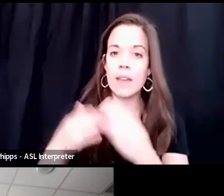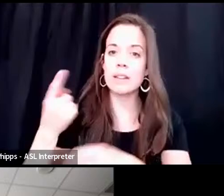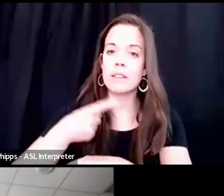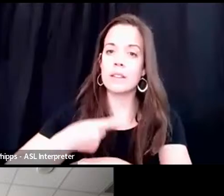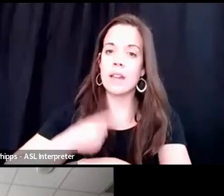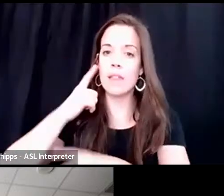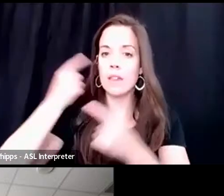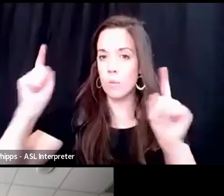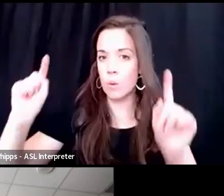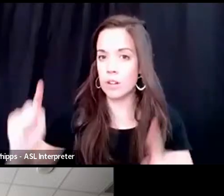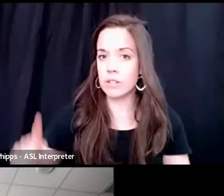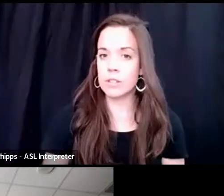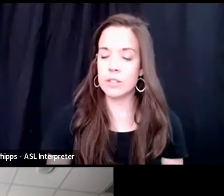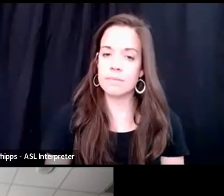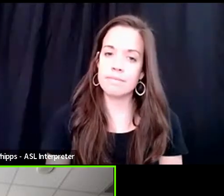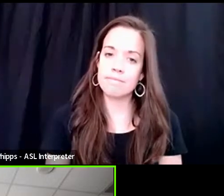works.